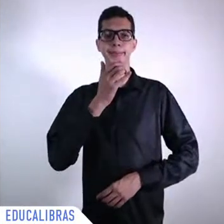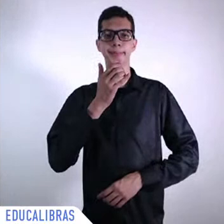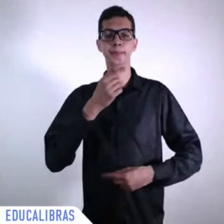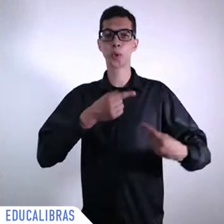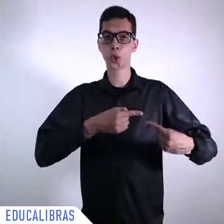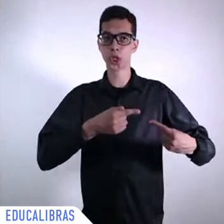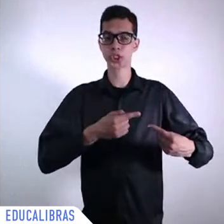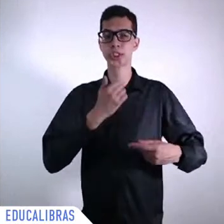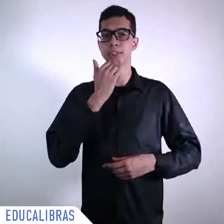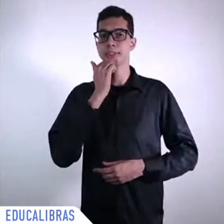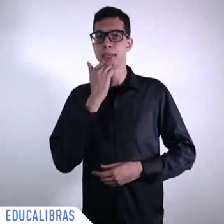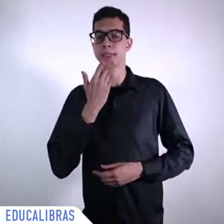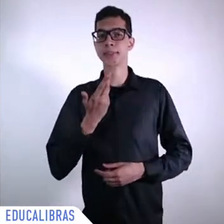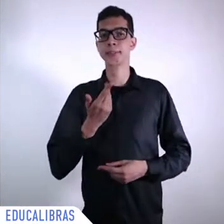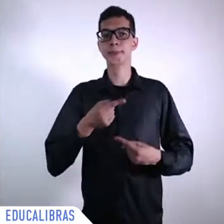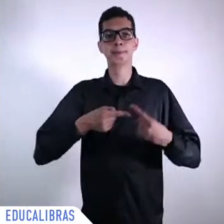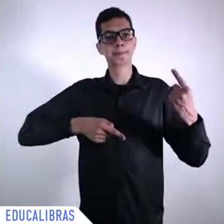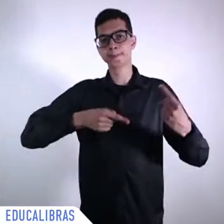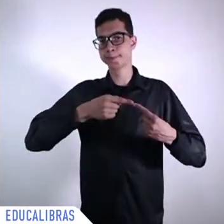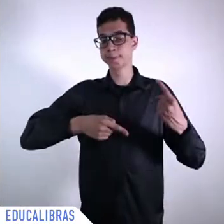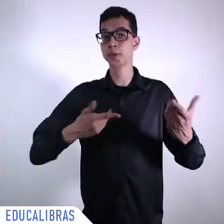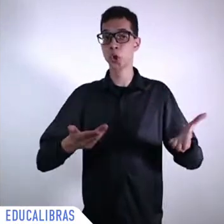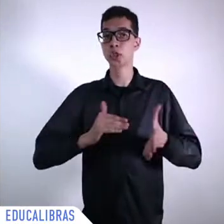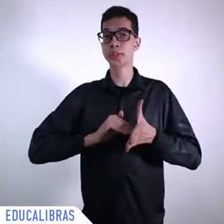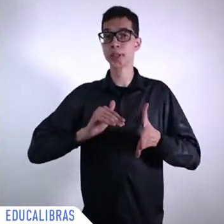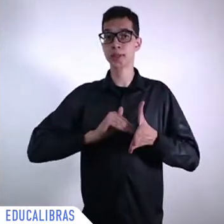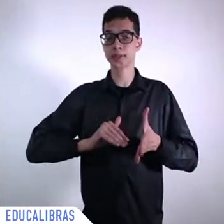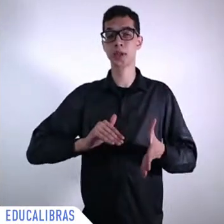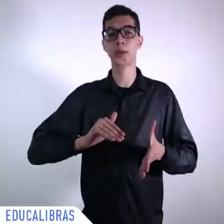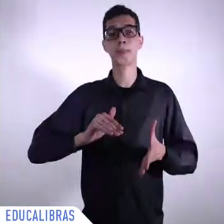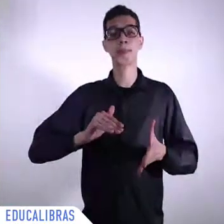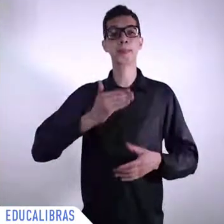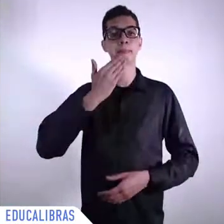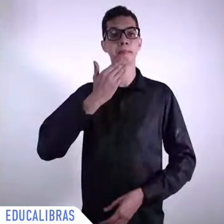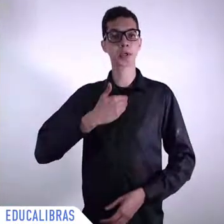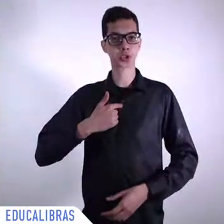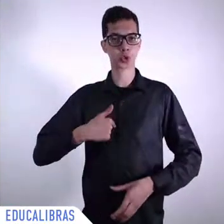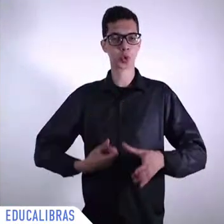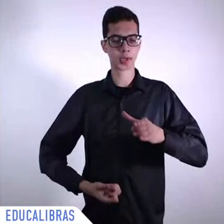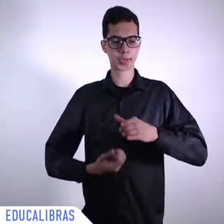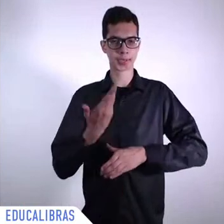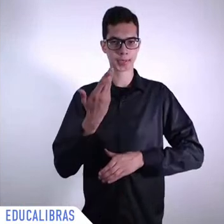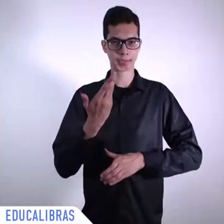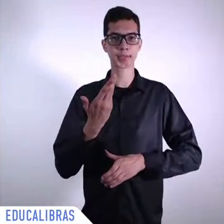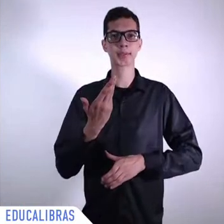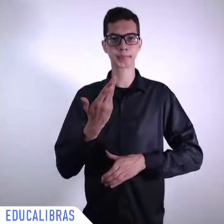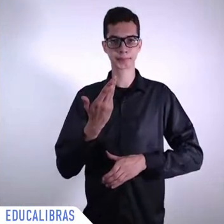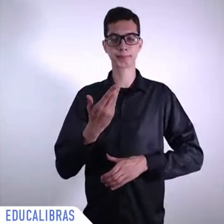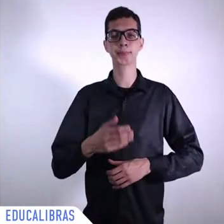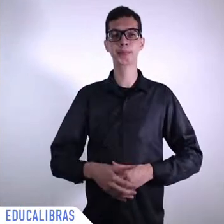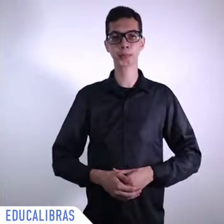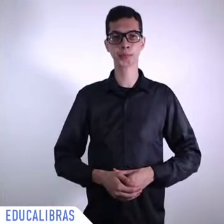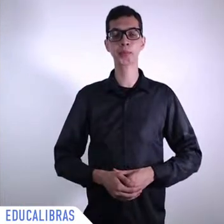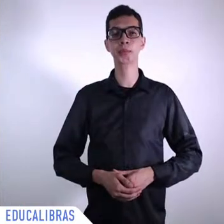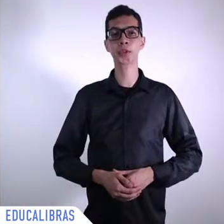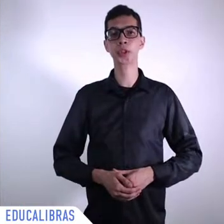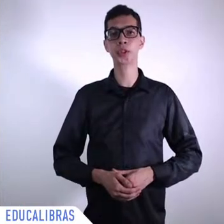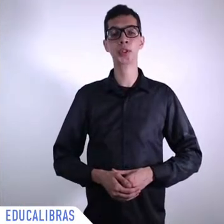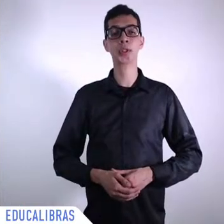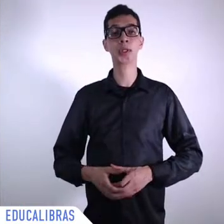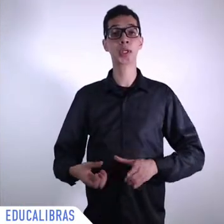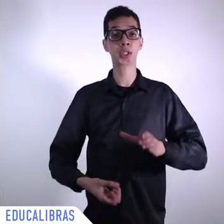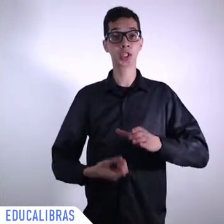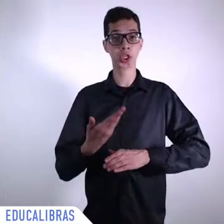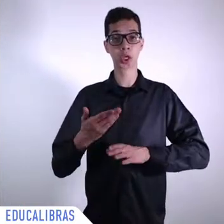structure created a scientific advisory board to look at this link between interface between science and policy